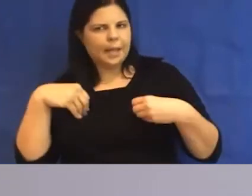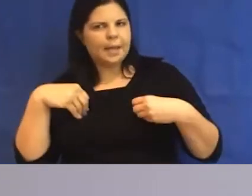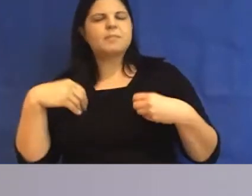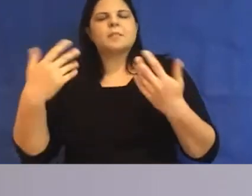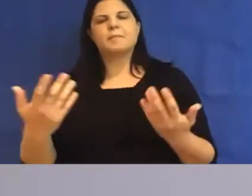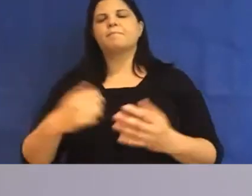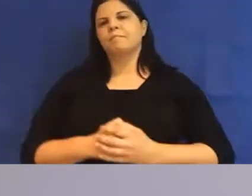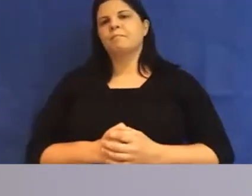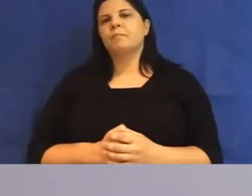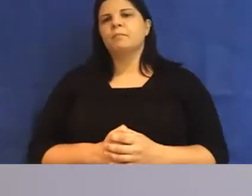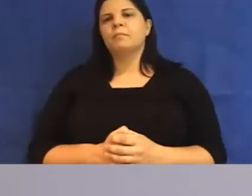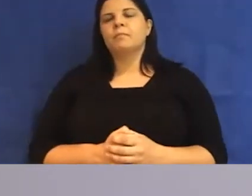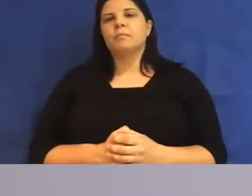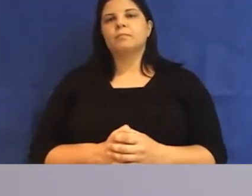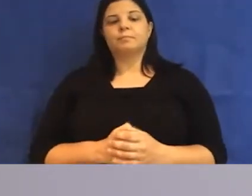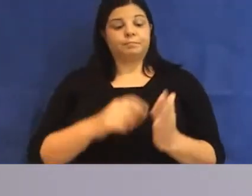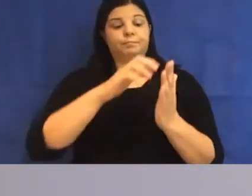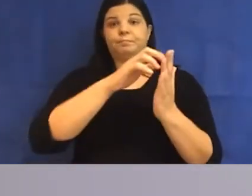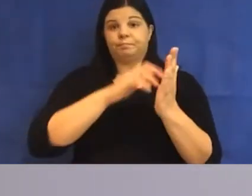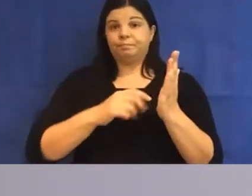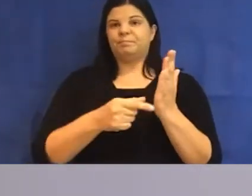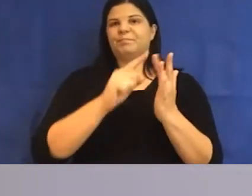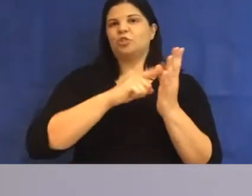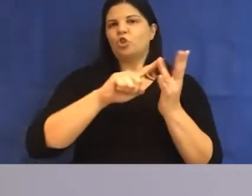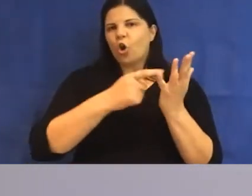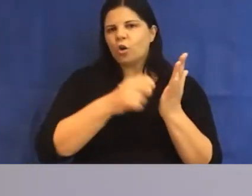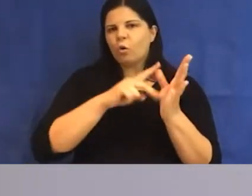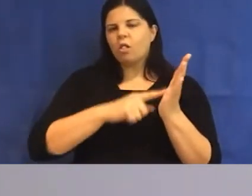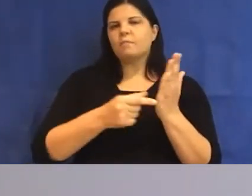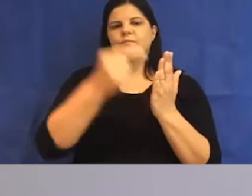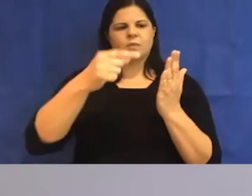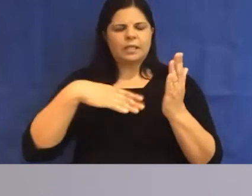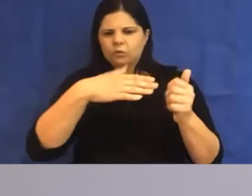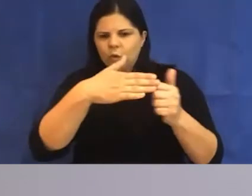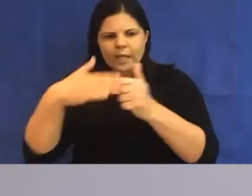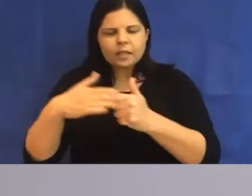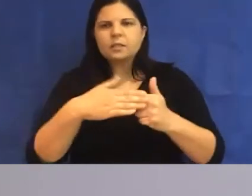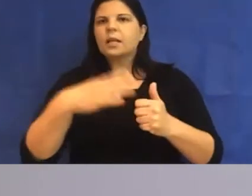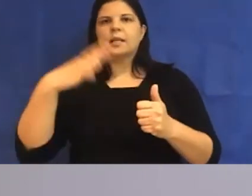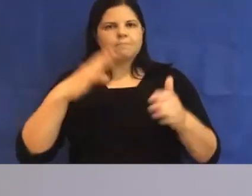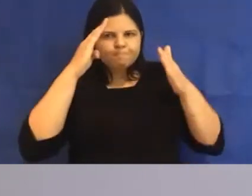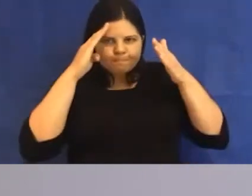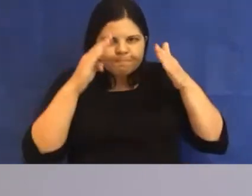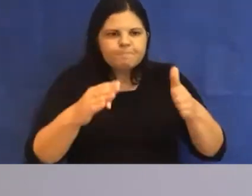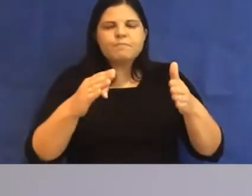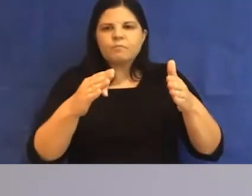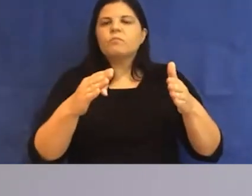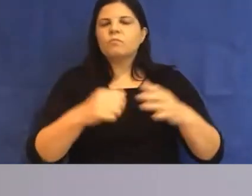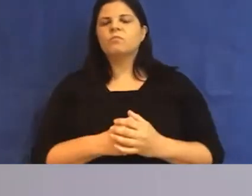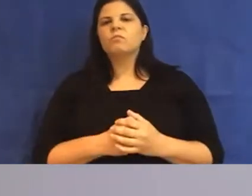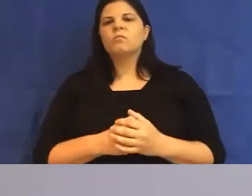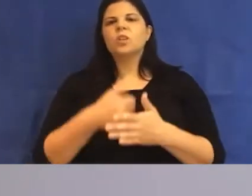Editing an issue of a journal involves the intermittent devotion of attention that interrupts the distracted attention